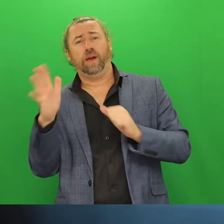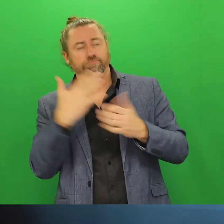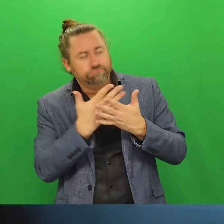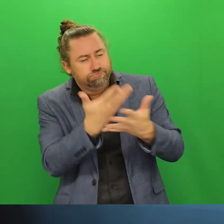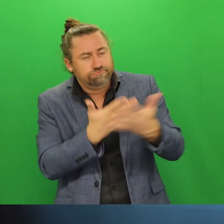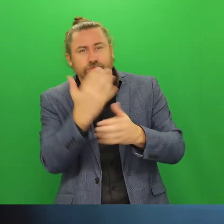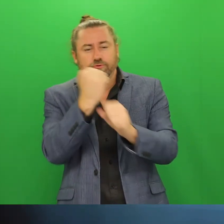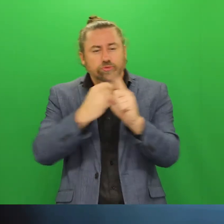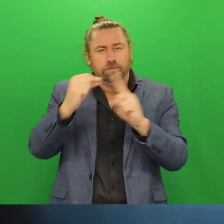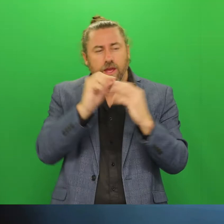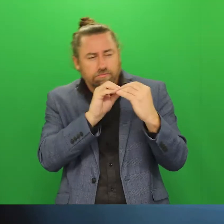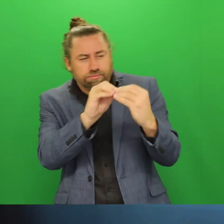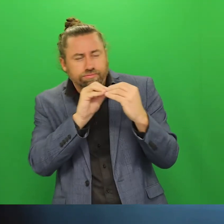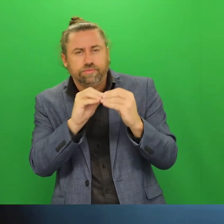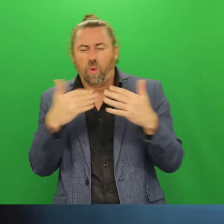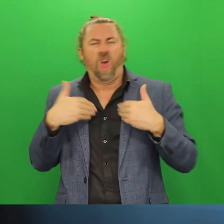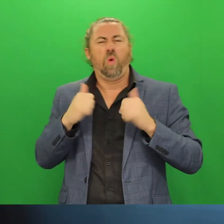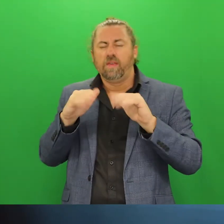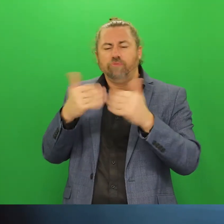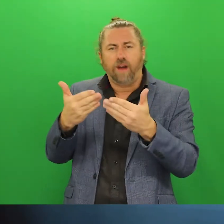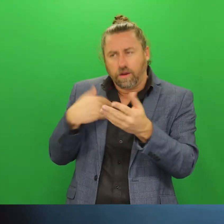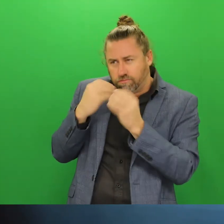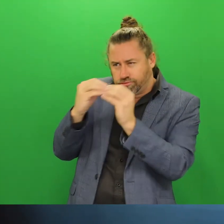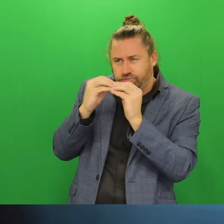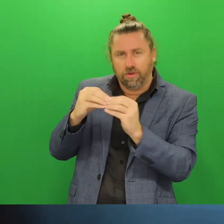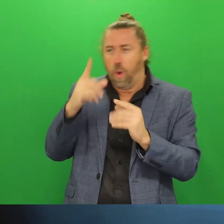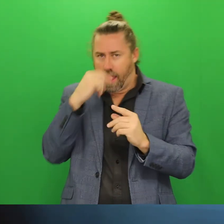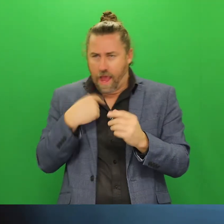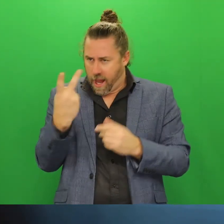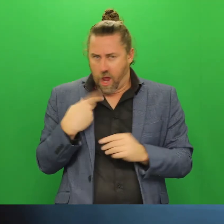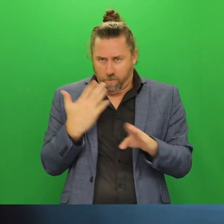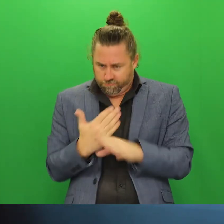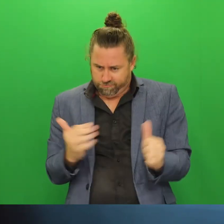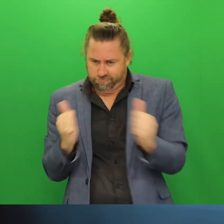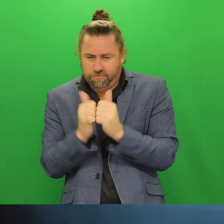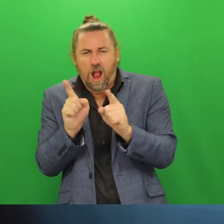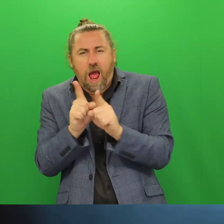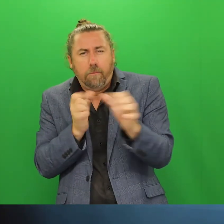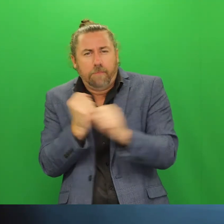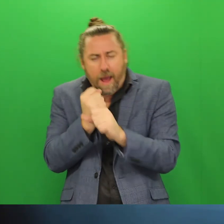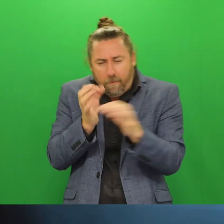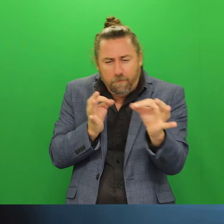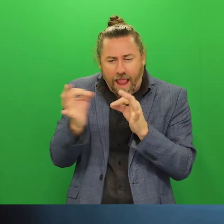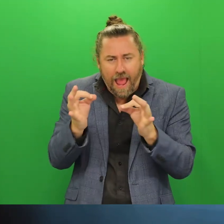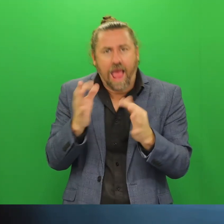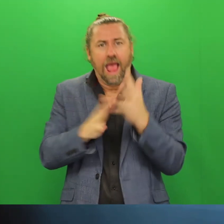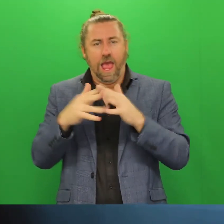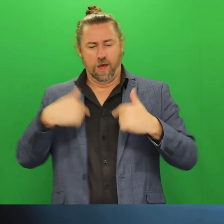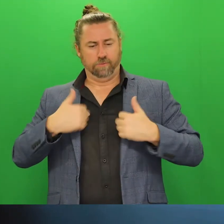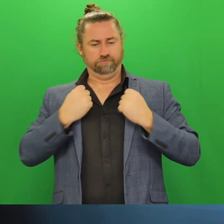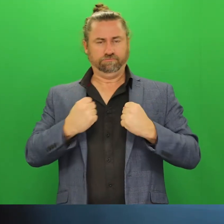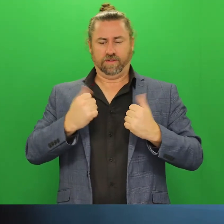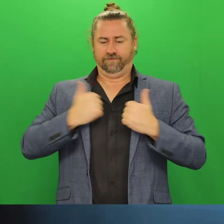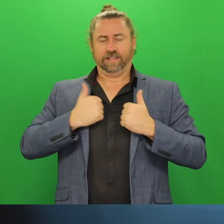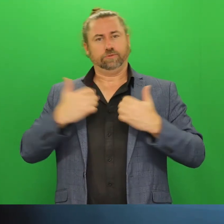and they can look at a personalised plan for your particular circumstances that can help you stay healthy and prevent chronic